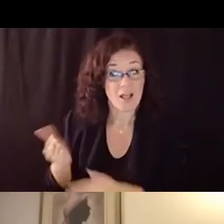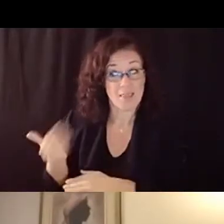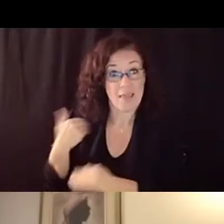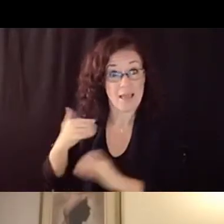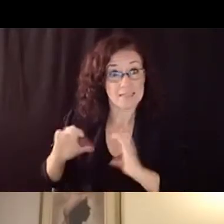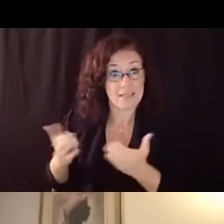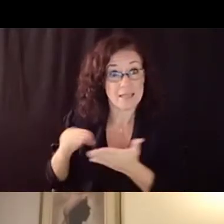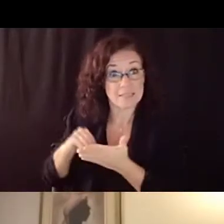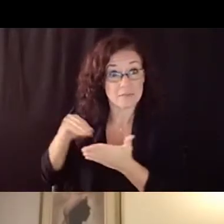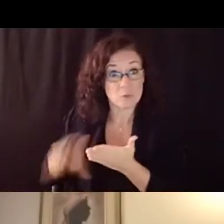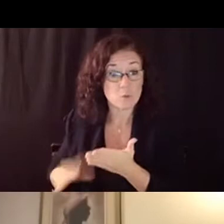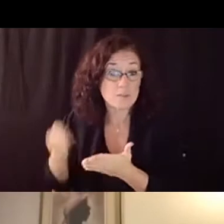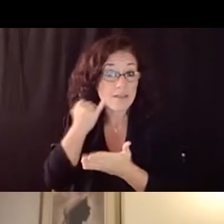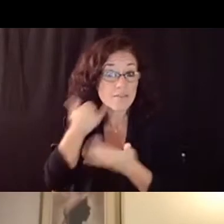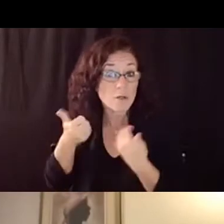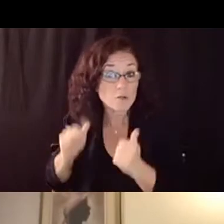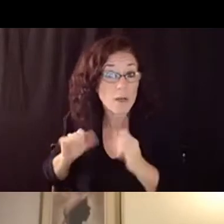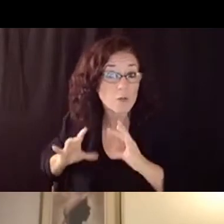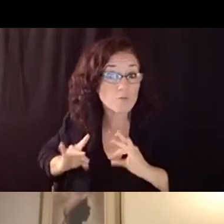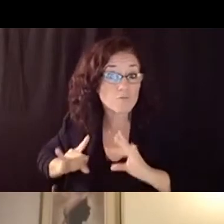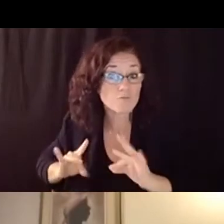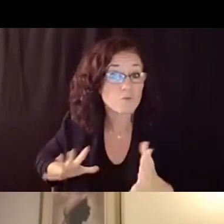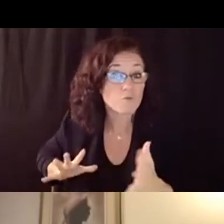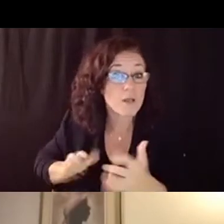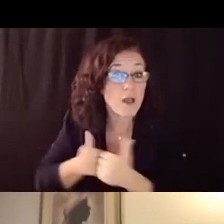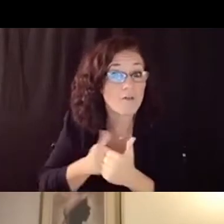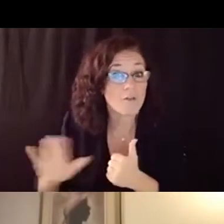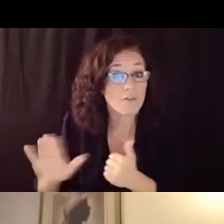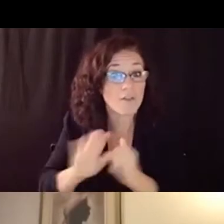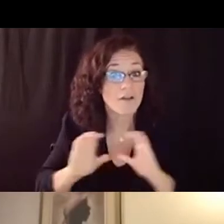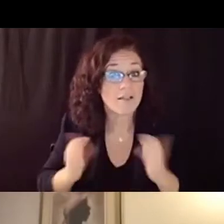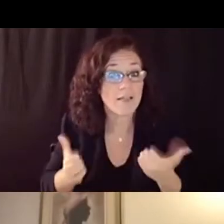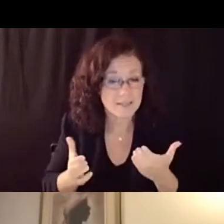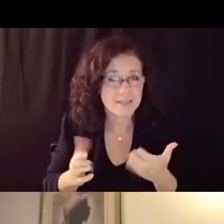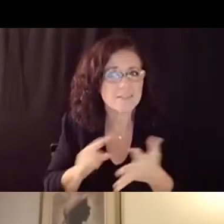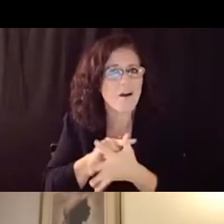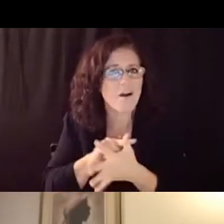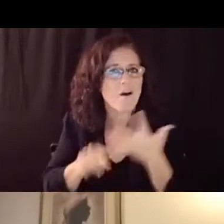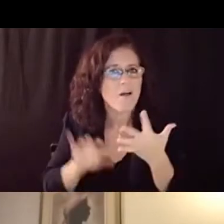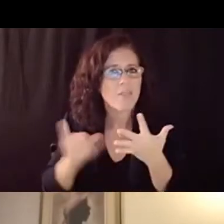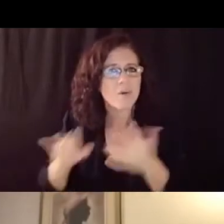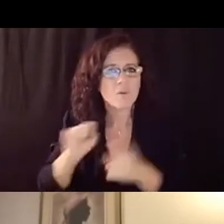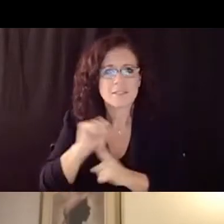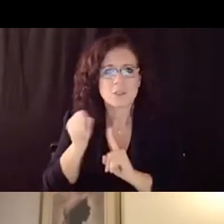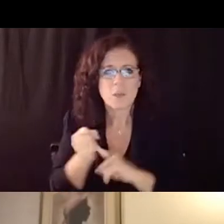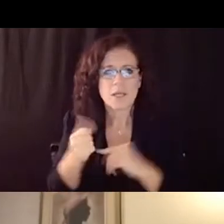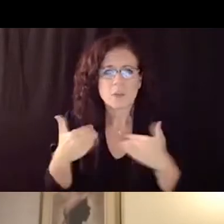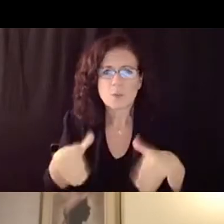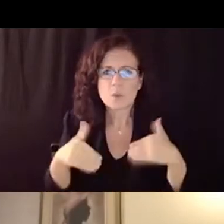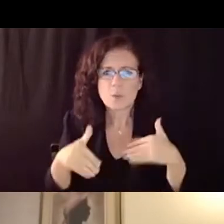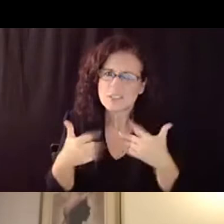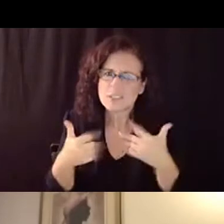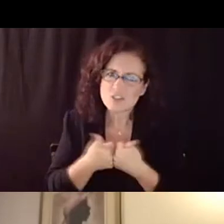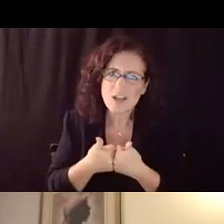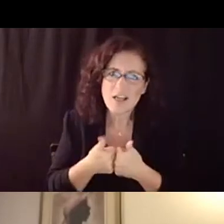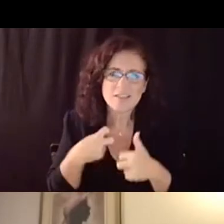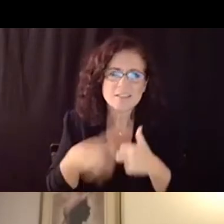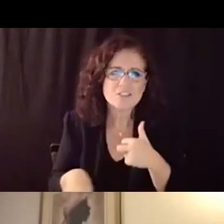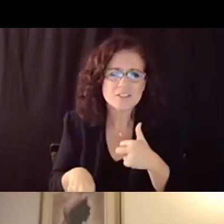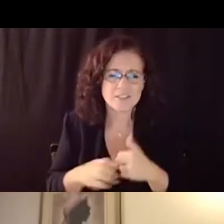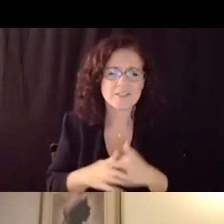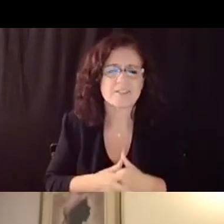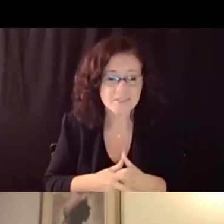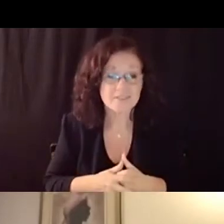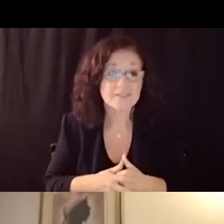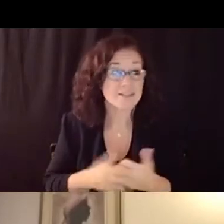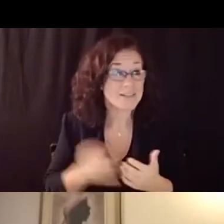do recovery it's going to provide some unique challenges and those students need assistance they they missed